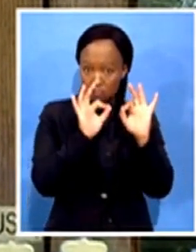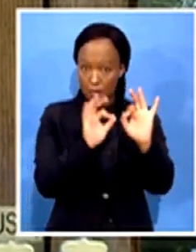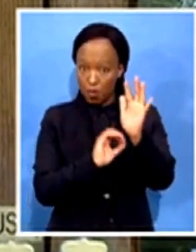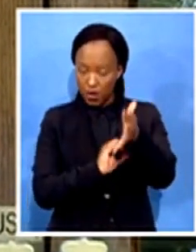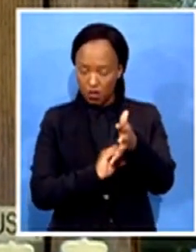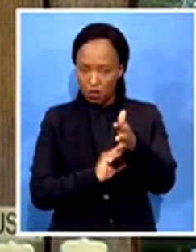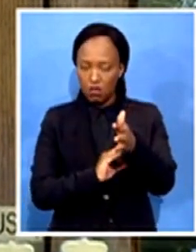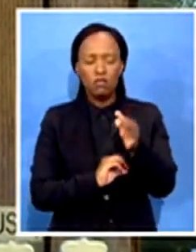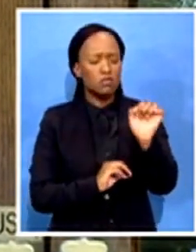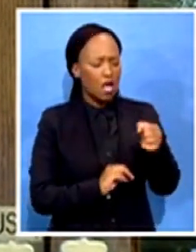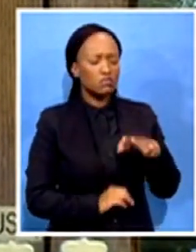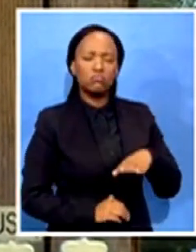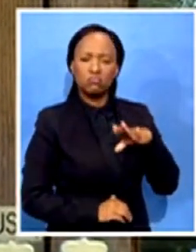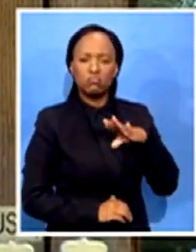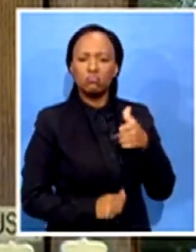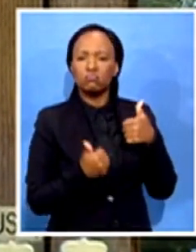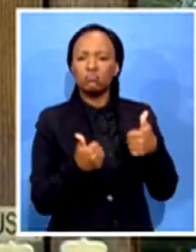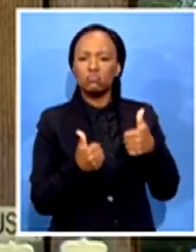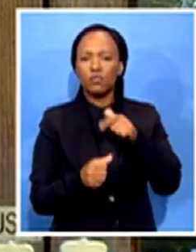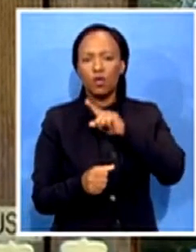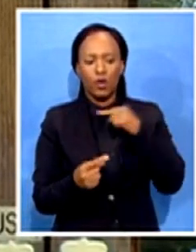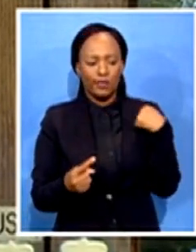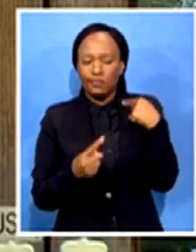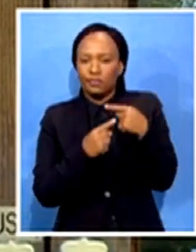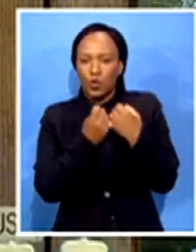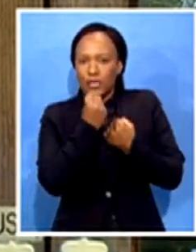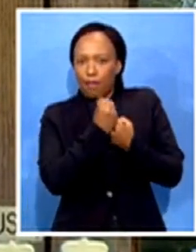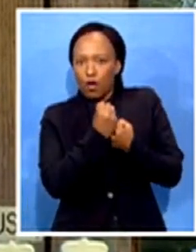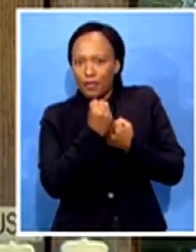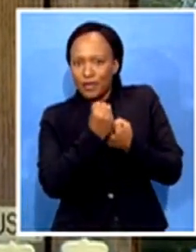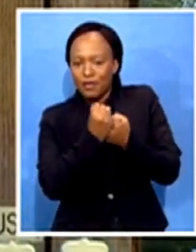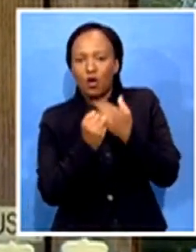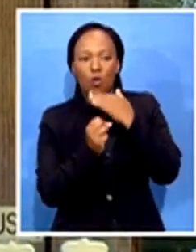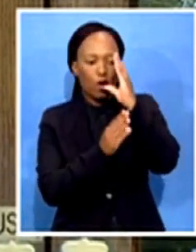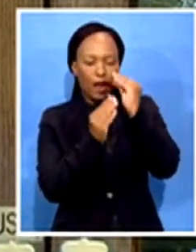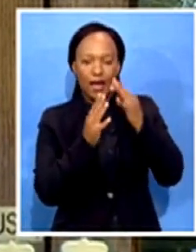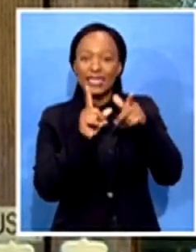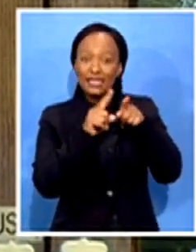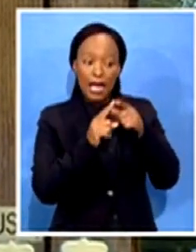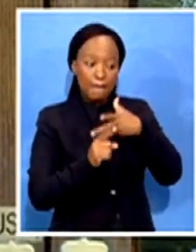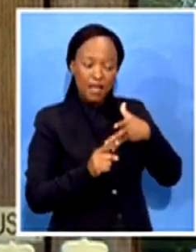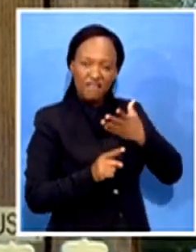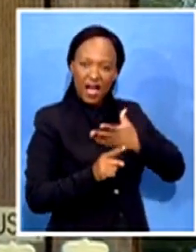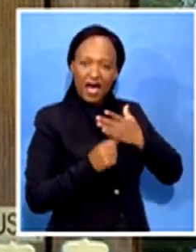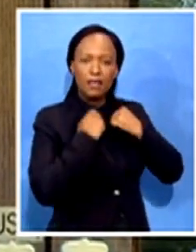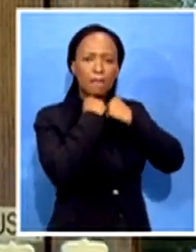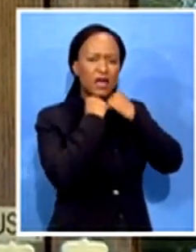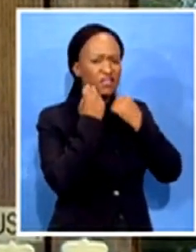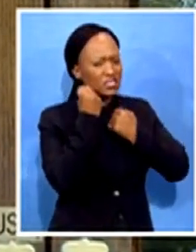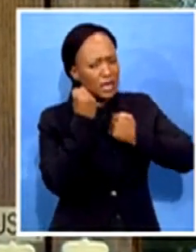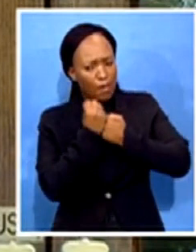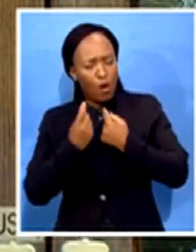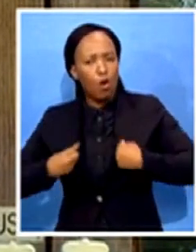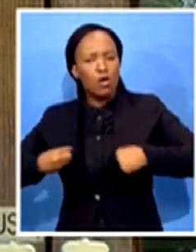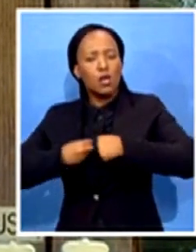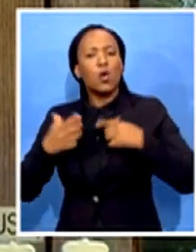we have given to Elena, the support that the parents have given us. We are confident that we still perform well, even though we are working under